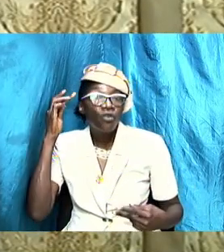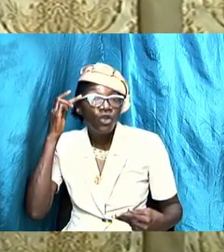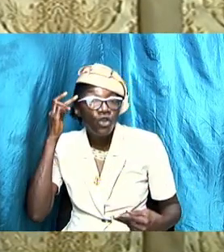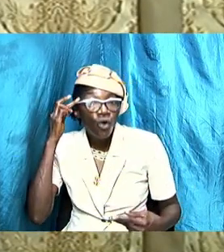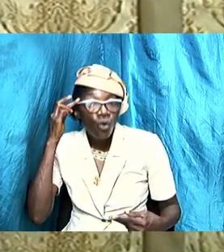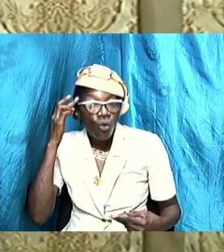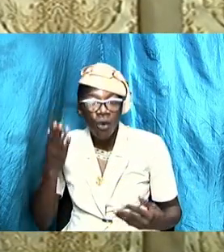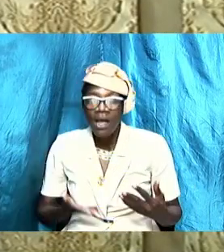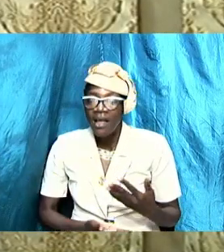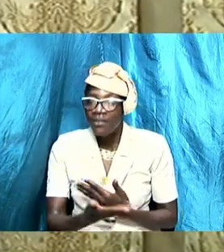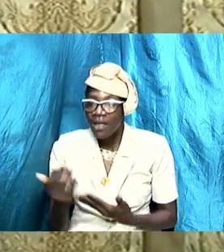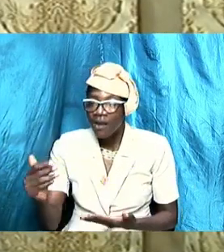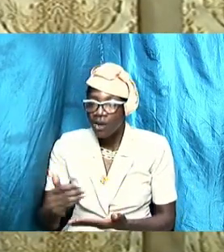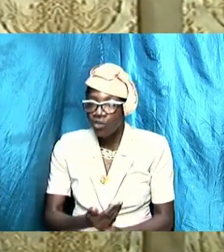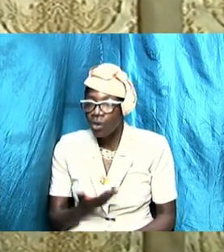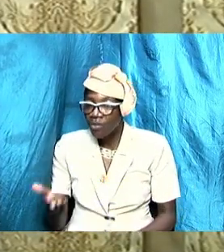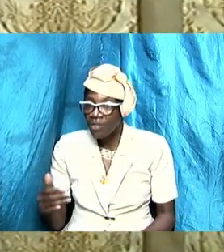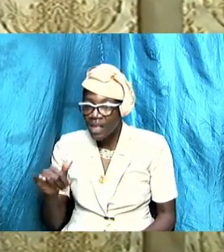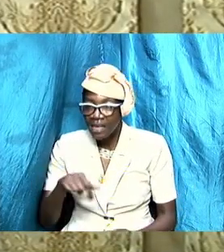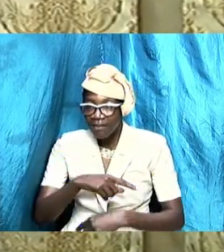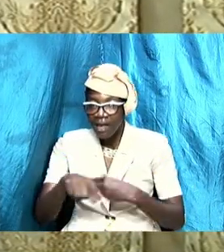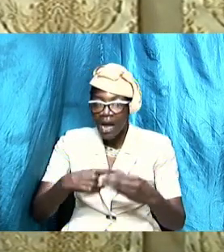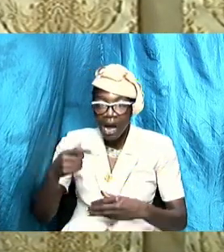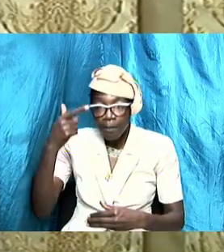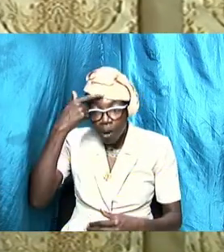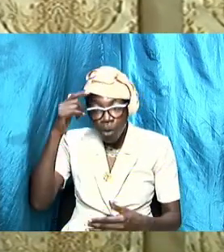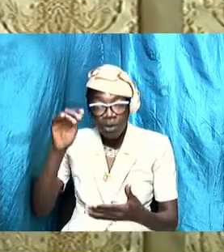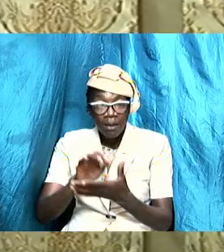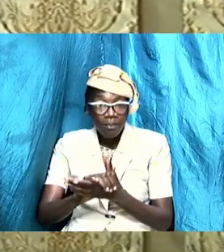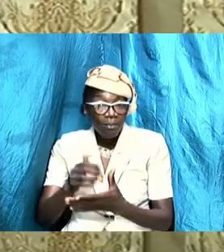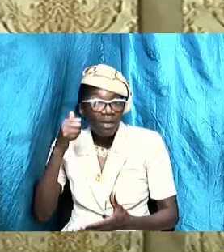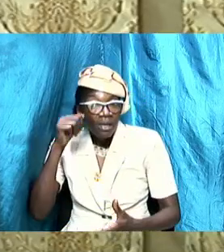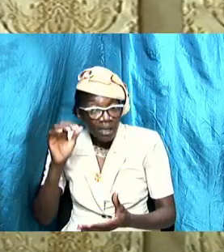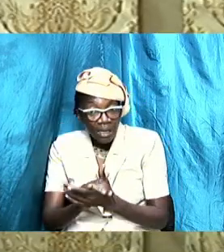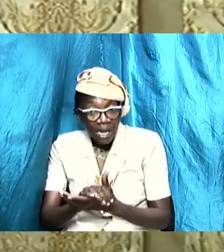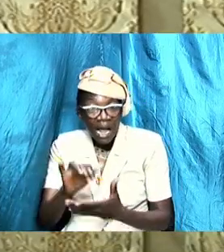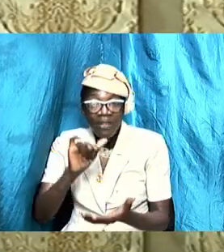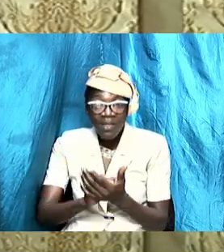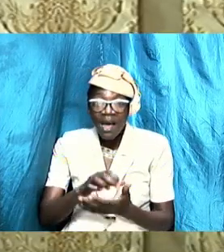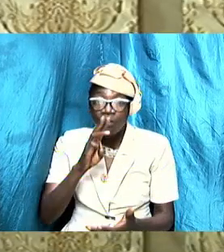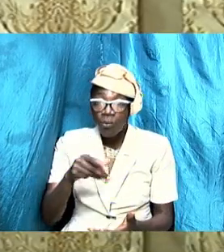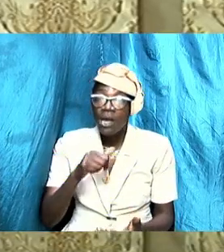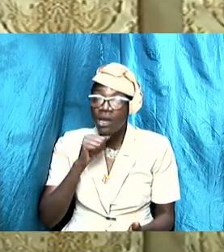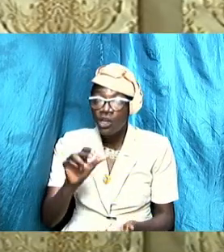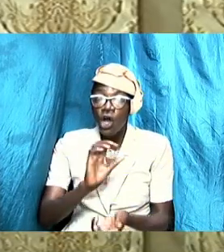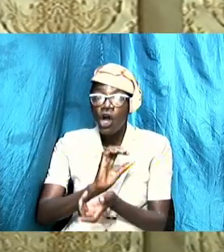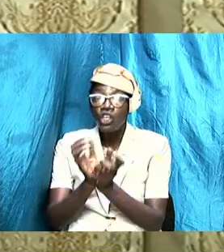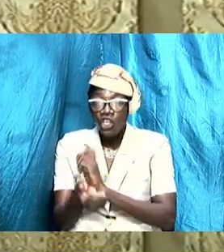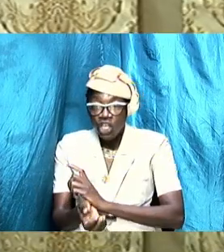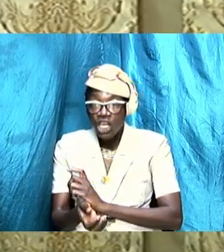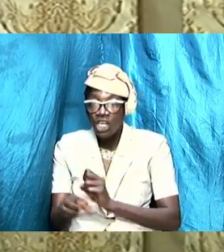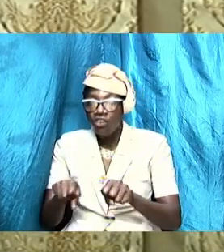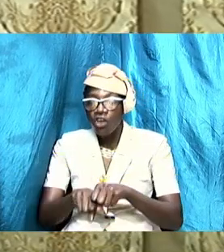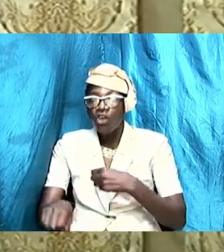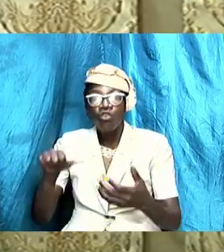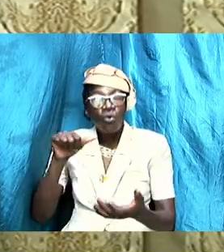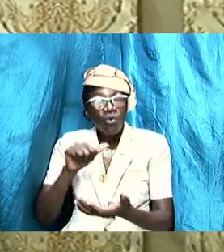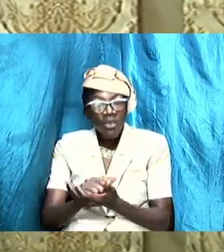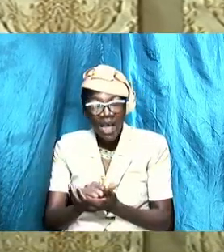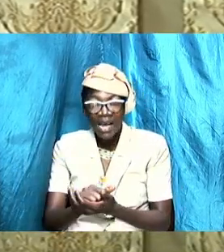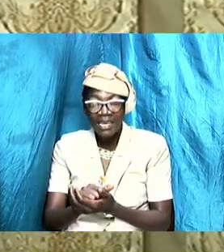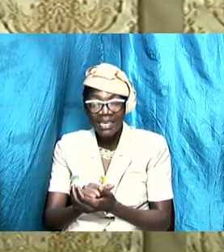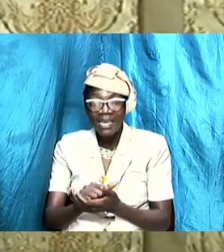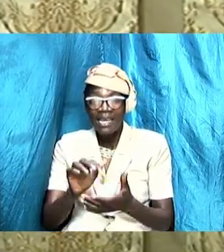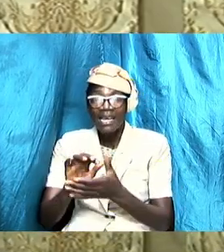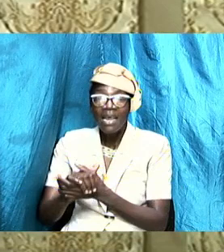things about our spouses that will not change so that the key to the marriage